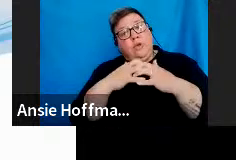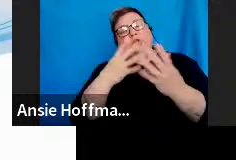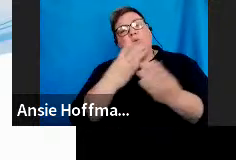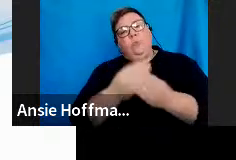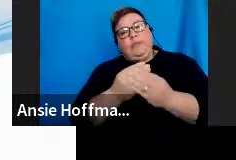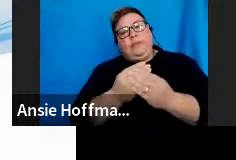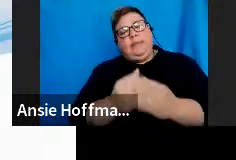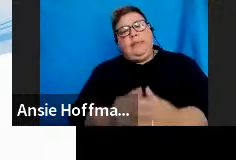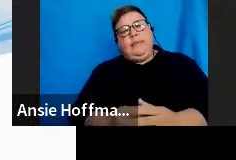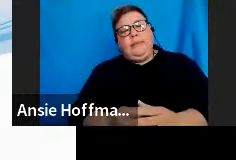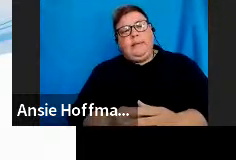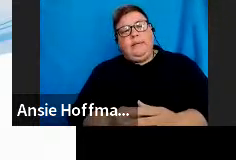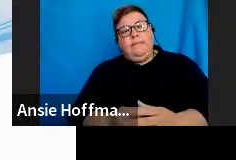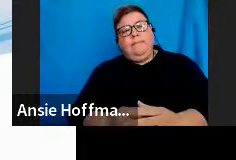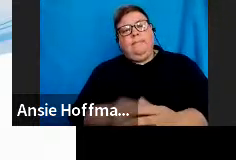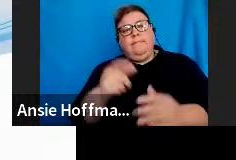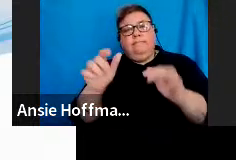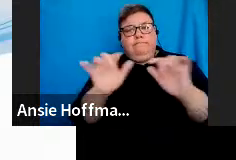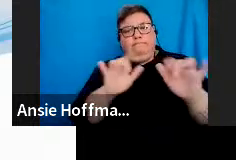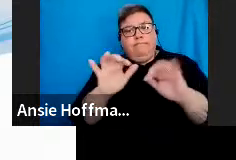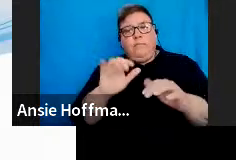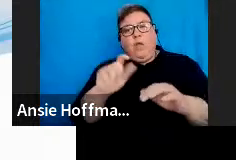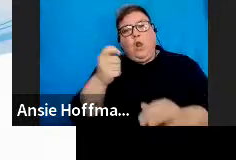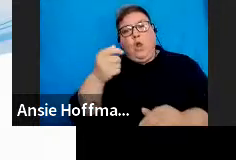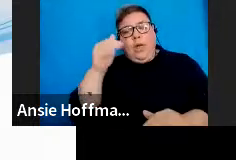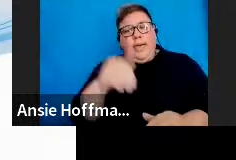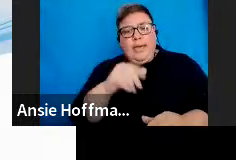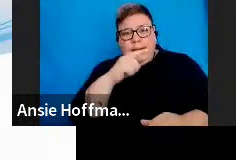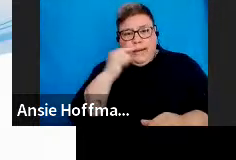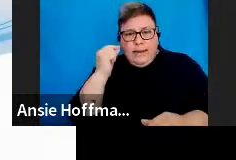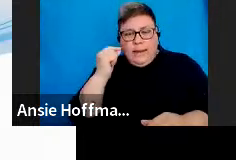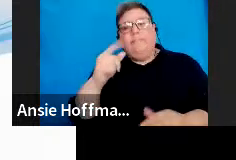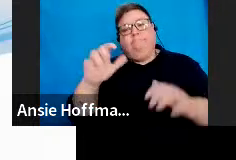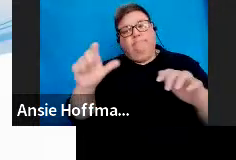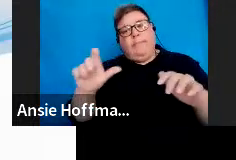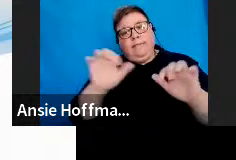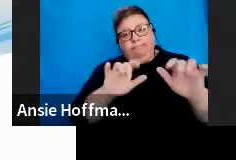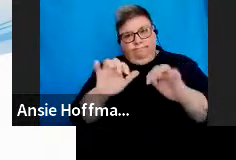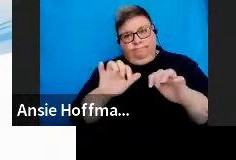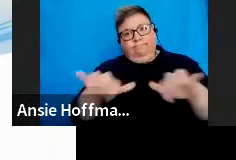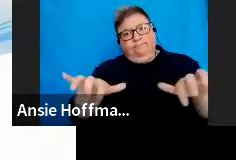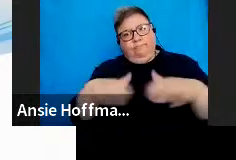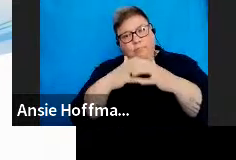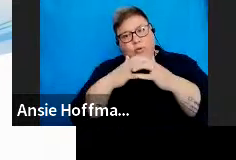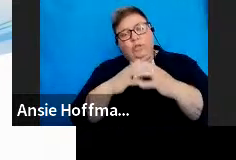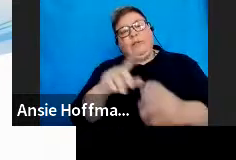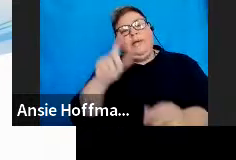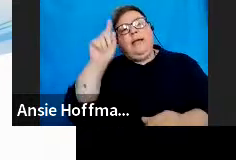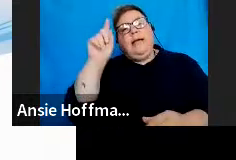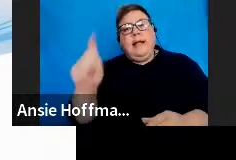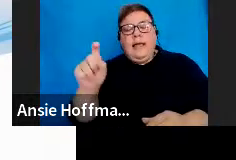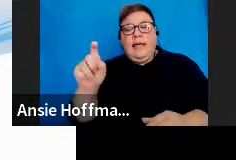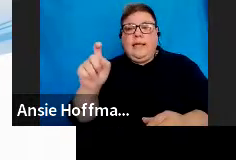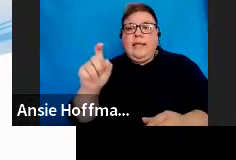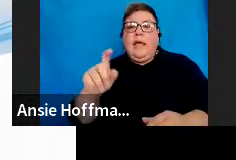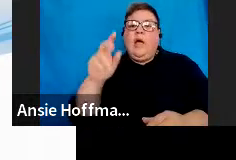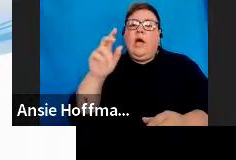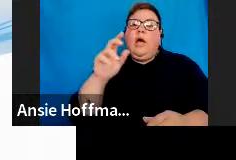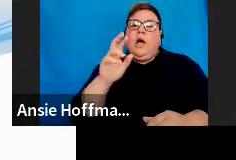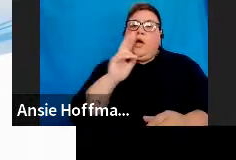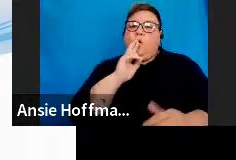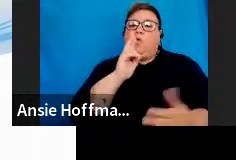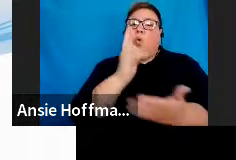You're going to capture the login name of the user profile you want to merge. Then you're going to click on request merge